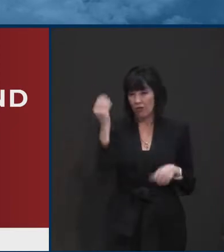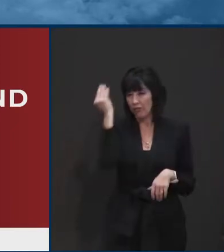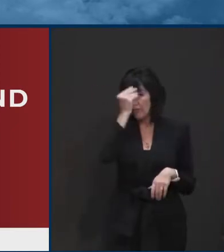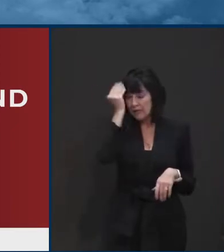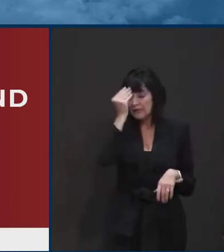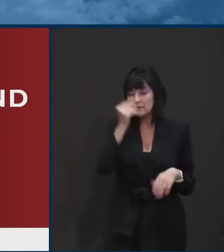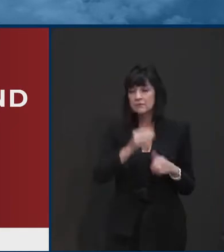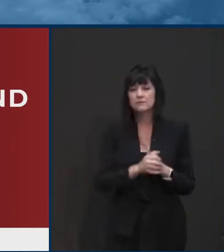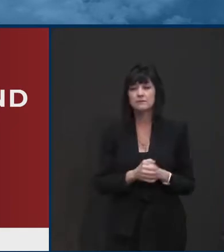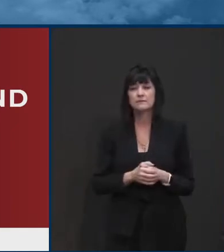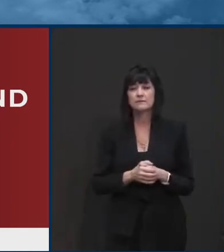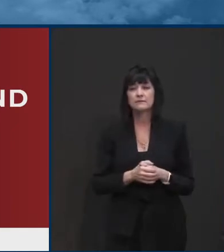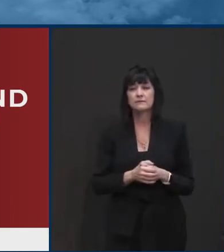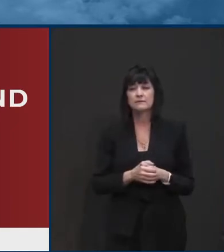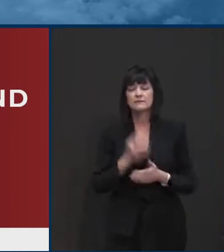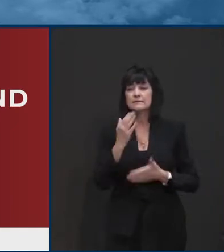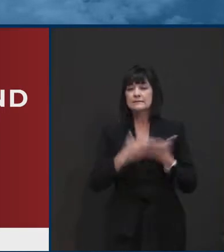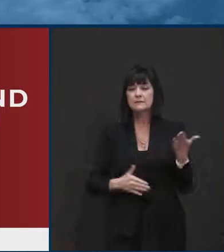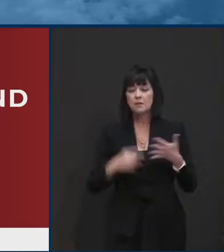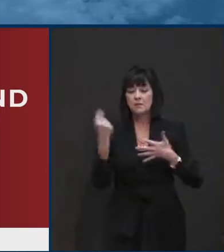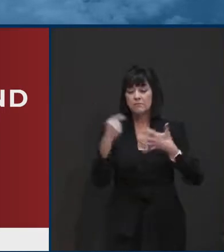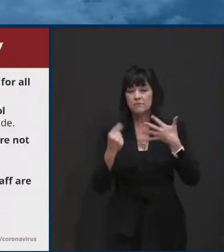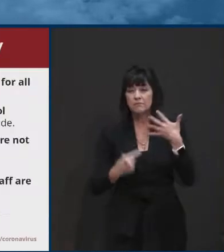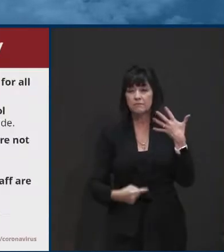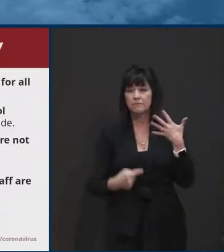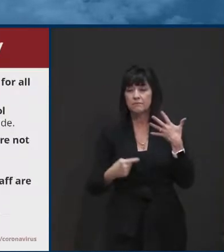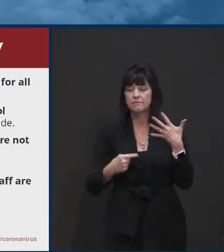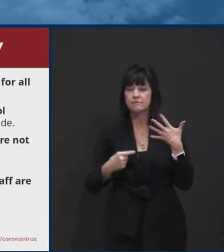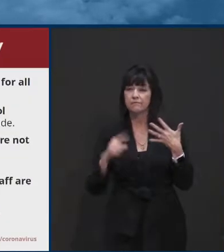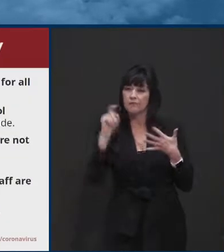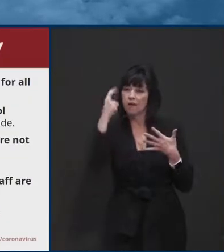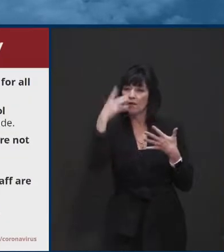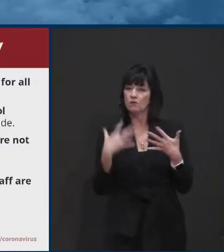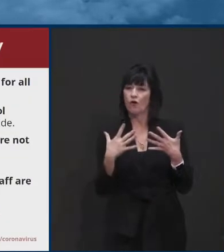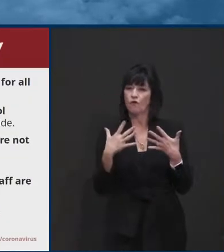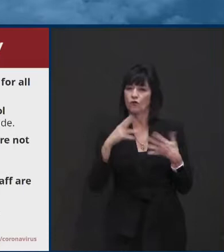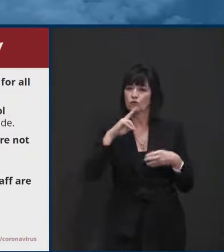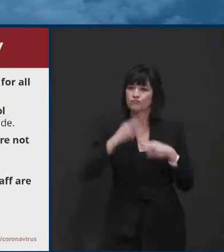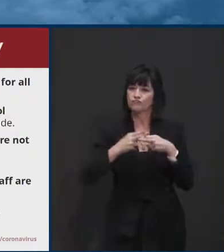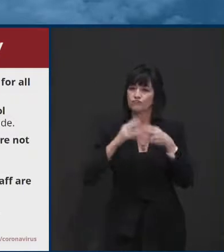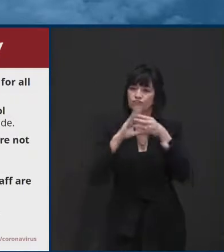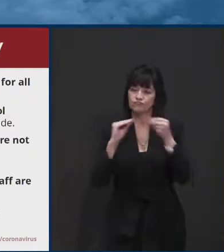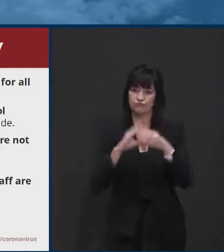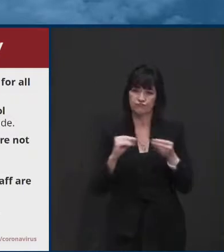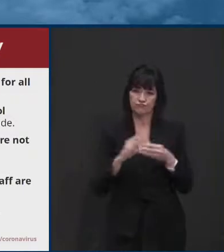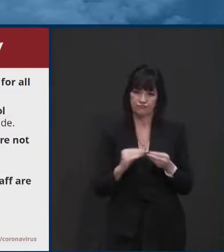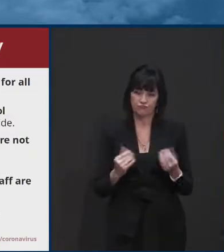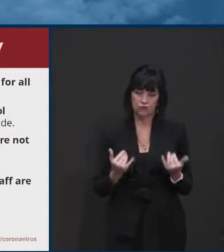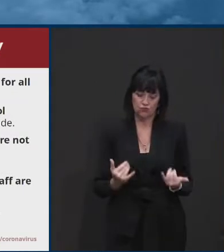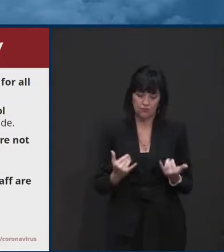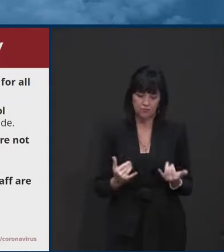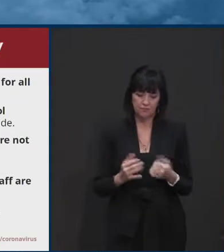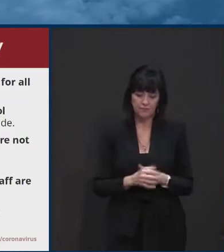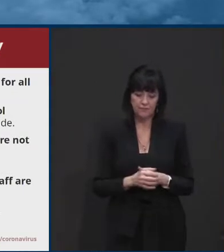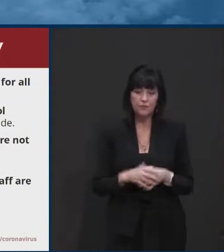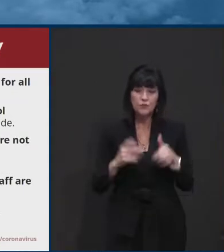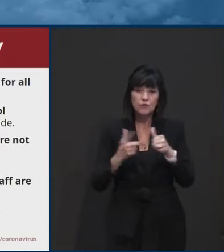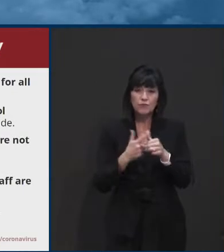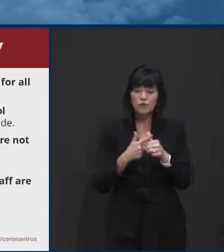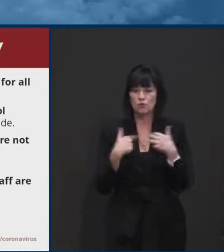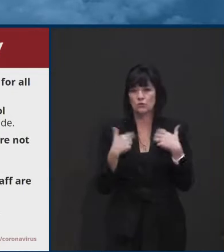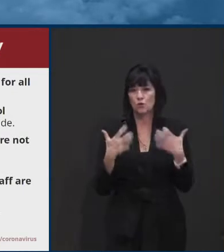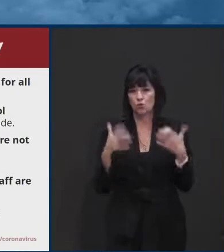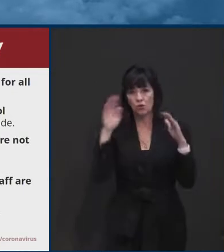uh, that the governor talked about today. So I first really want to focus on schools and,